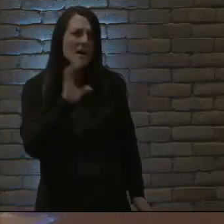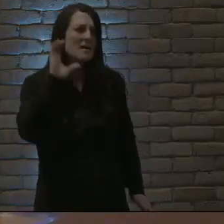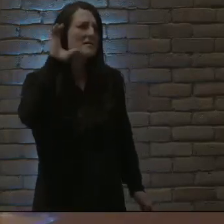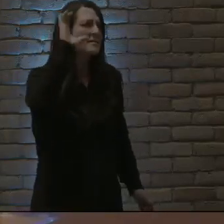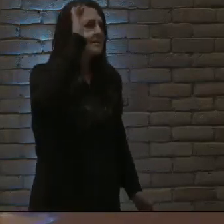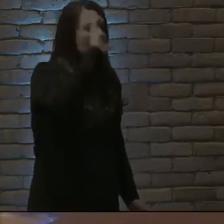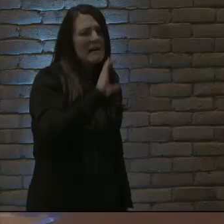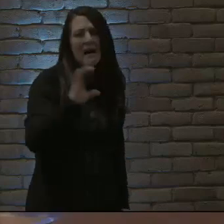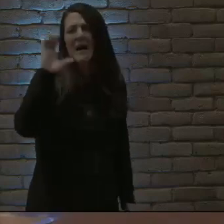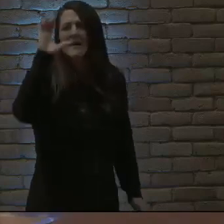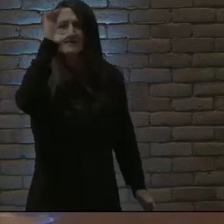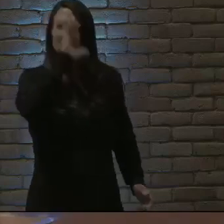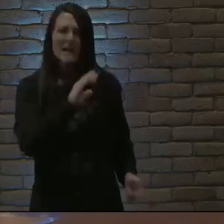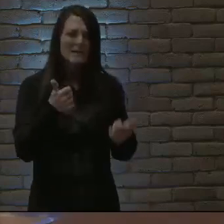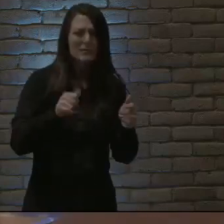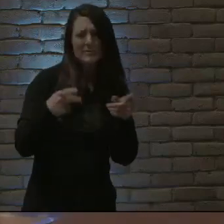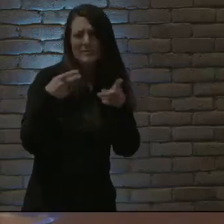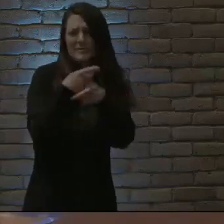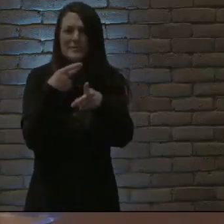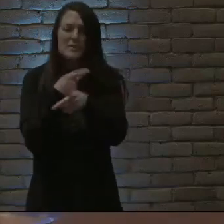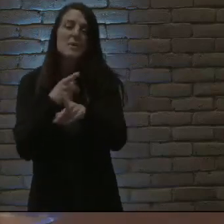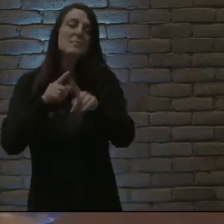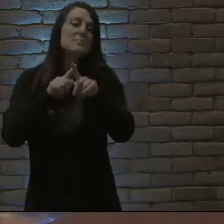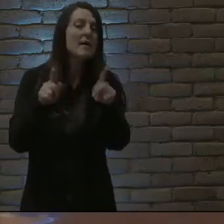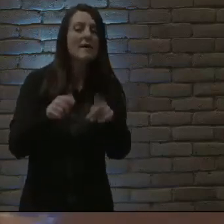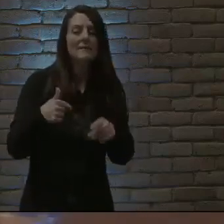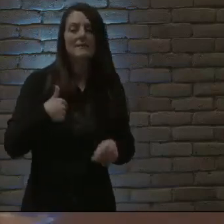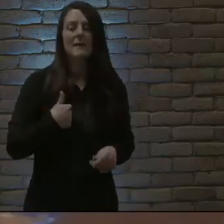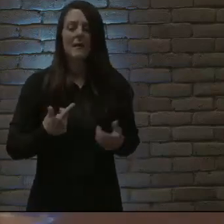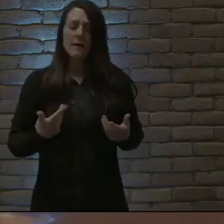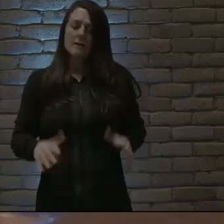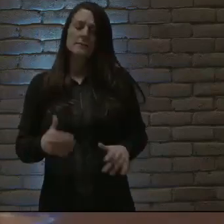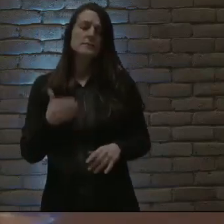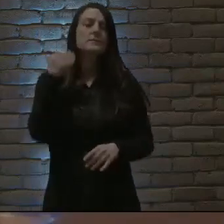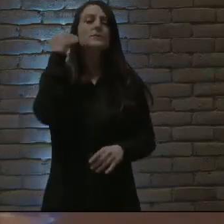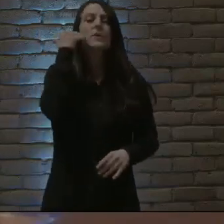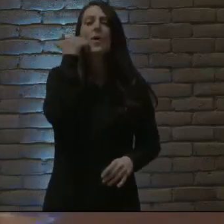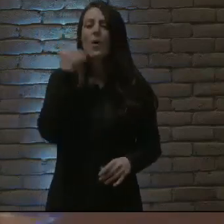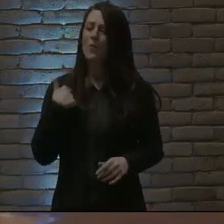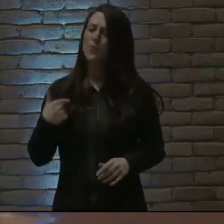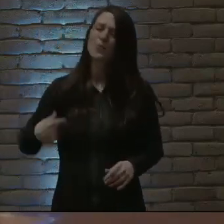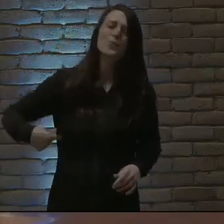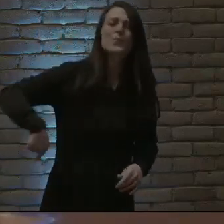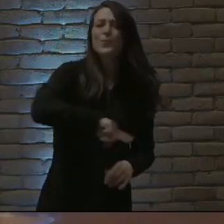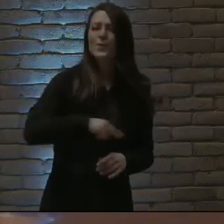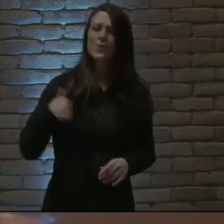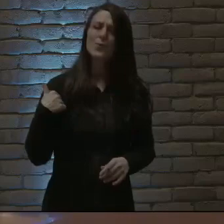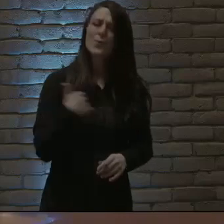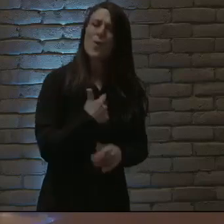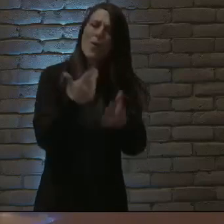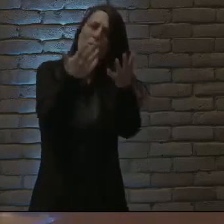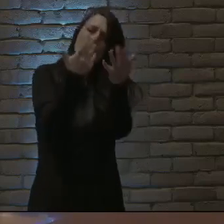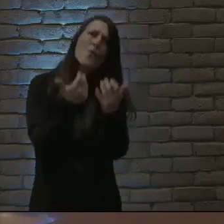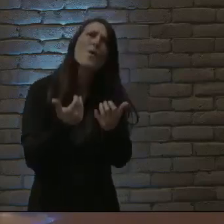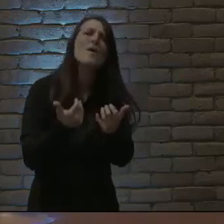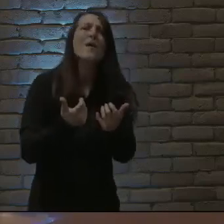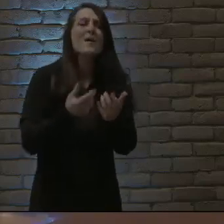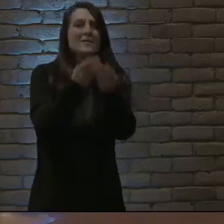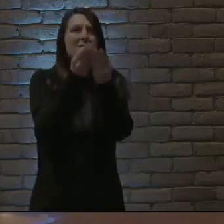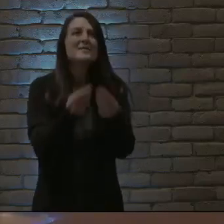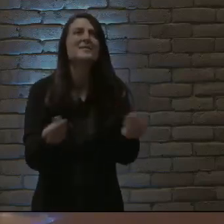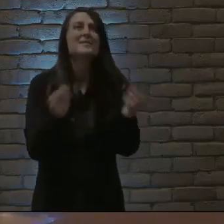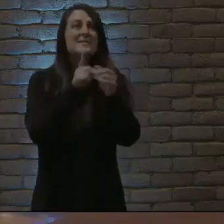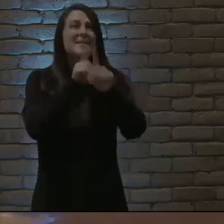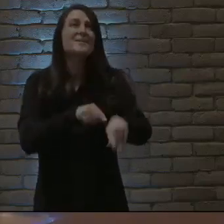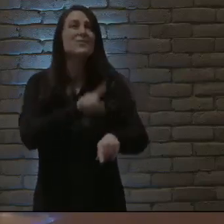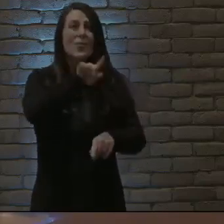and wide But I know But I We're all searching for answers